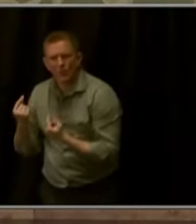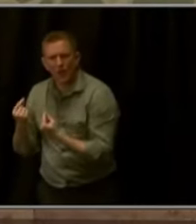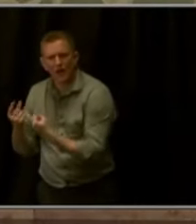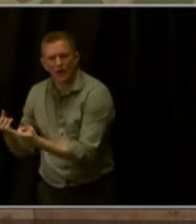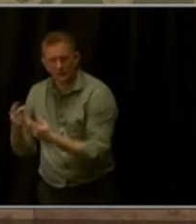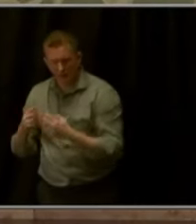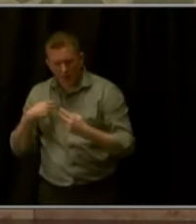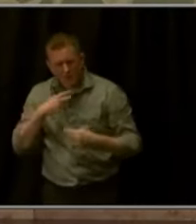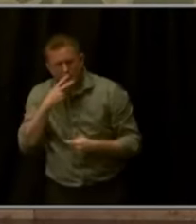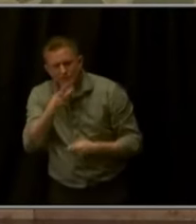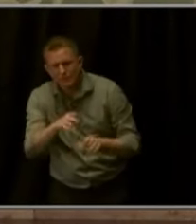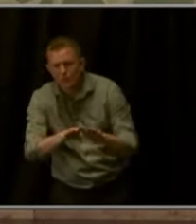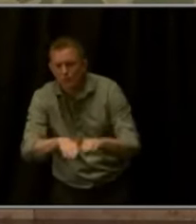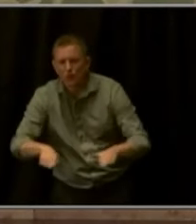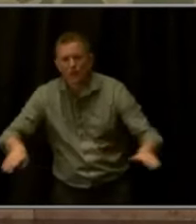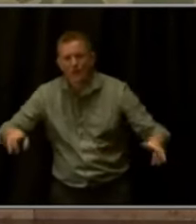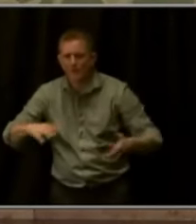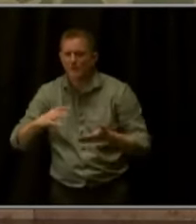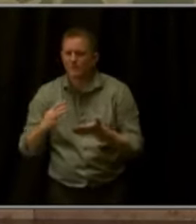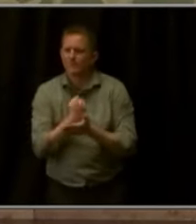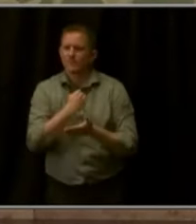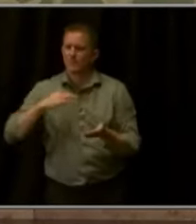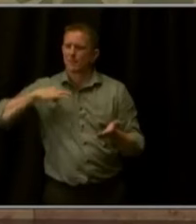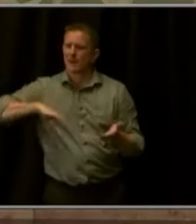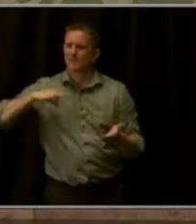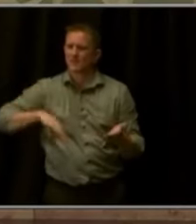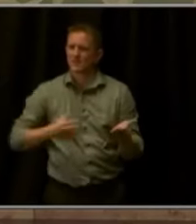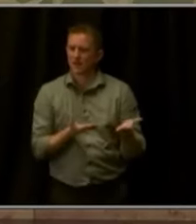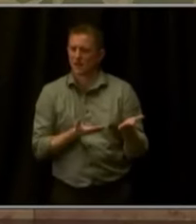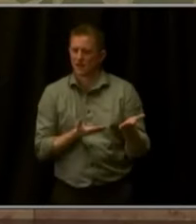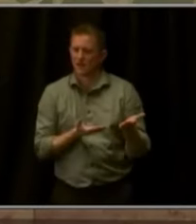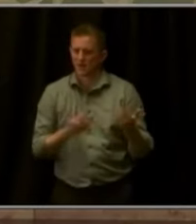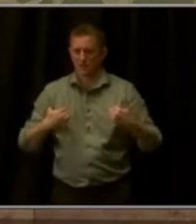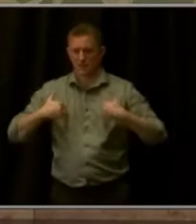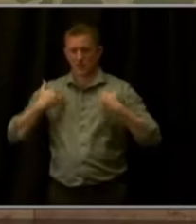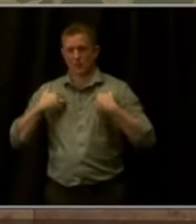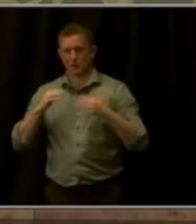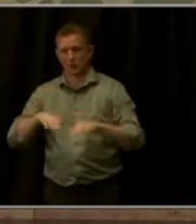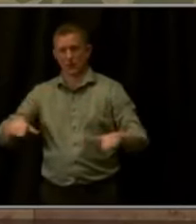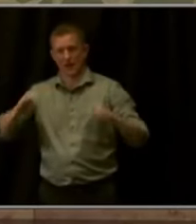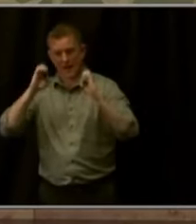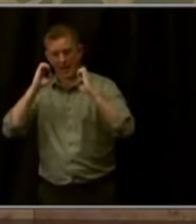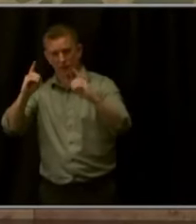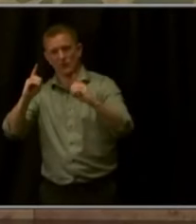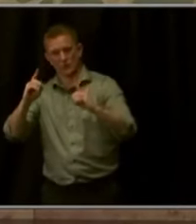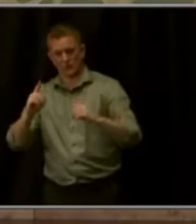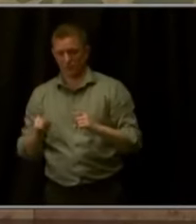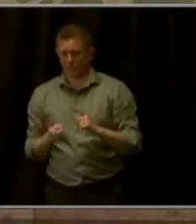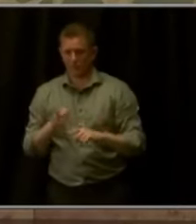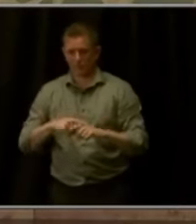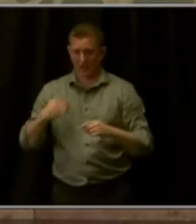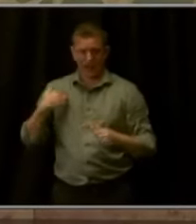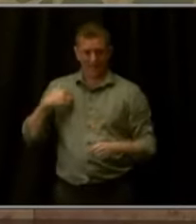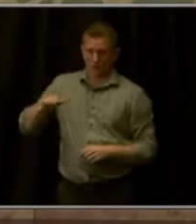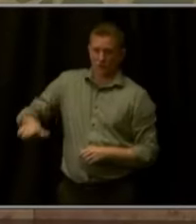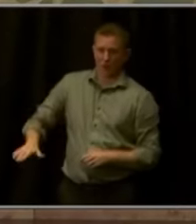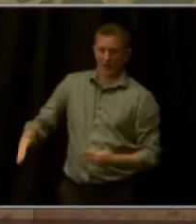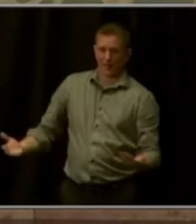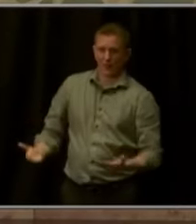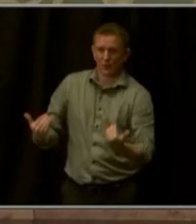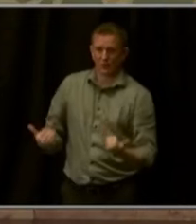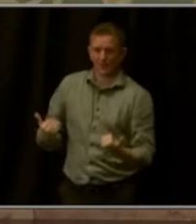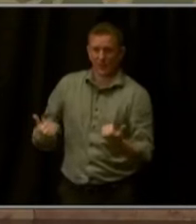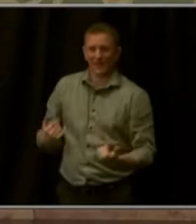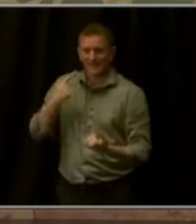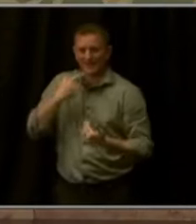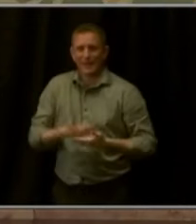families access the benefits of early childhood education. For the first time, we have a child right there. We'll have Universal Press Lieutenant Governor's